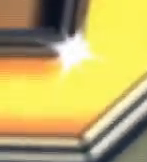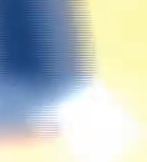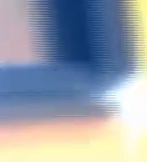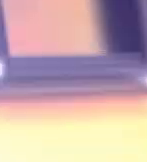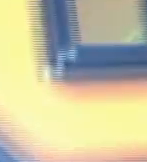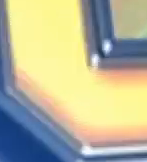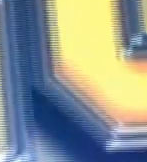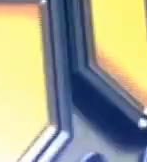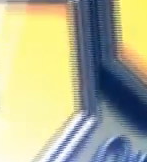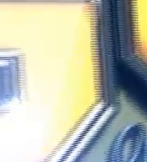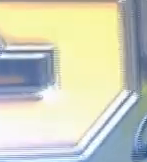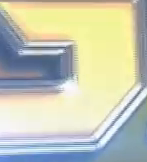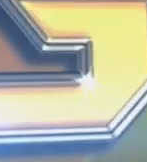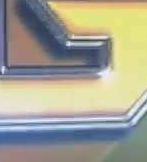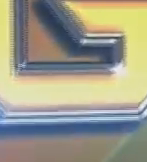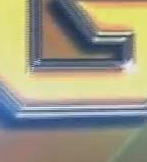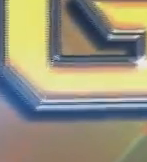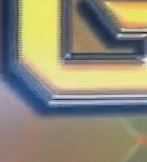the Classic Hits.